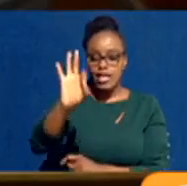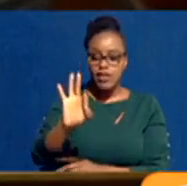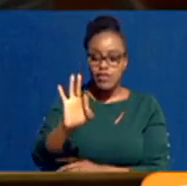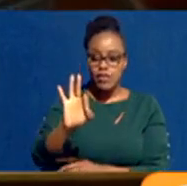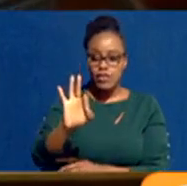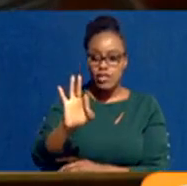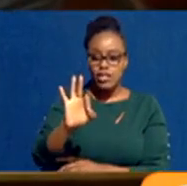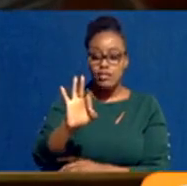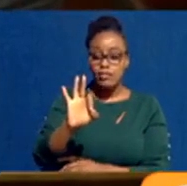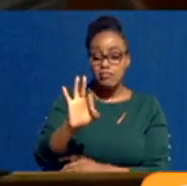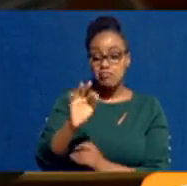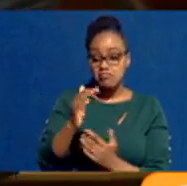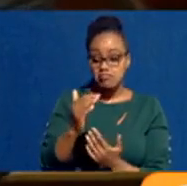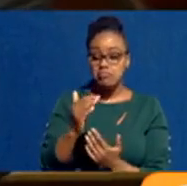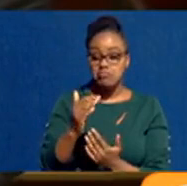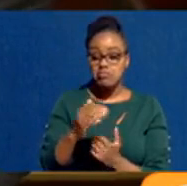Ohahelon.